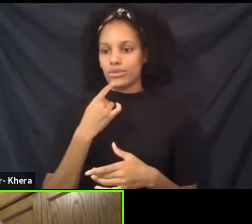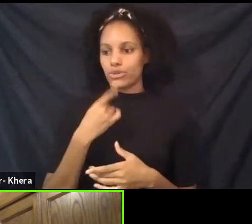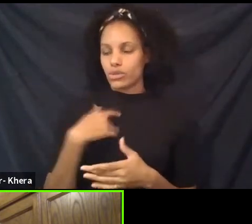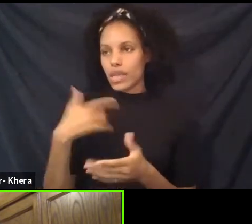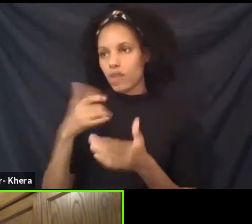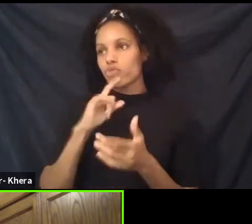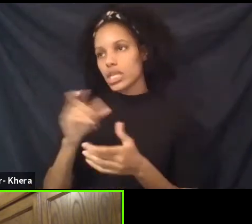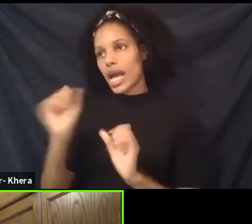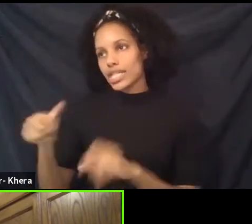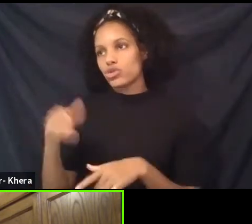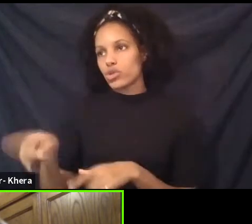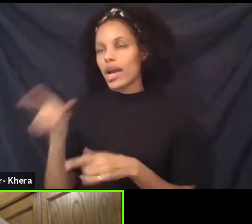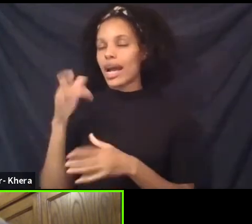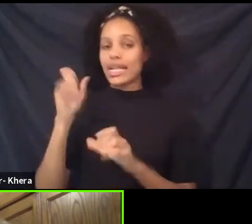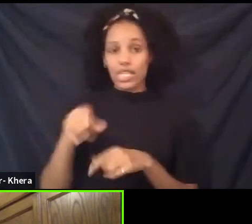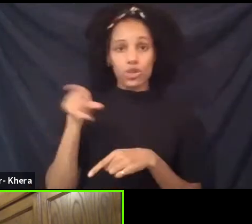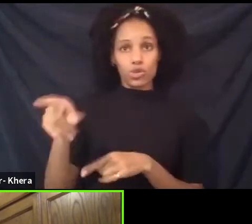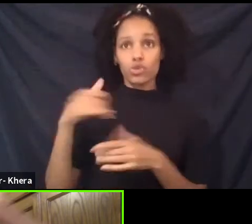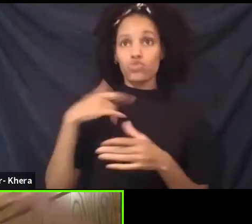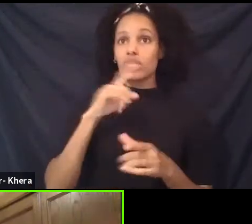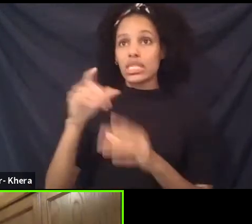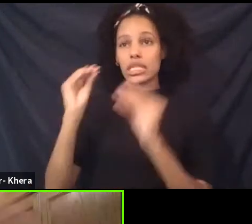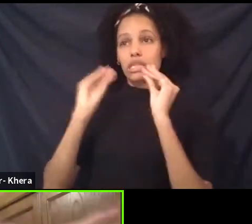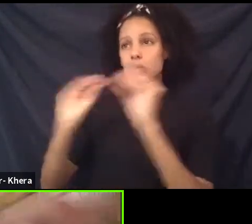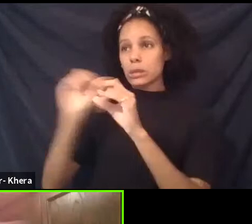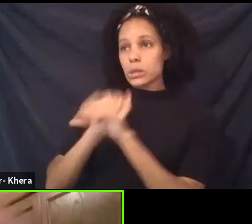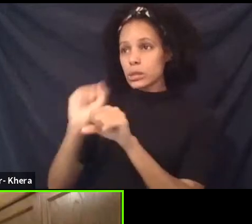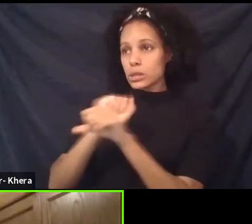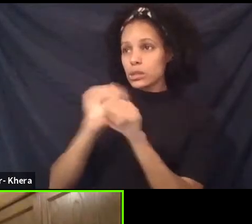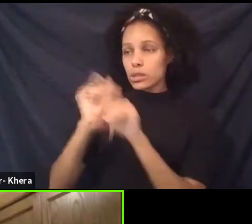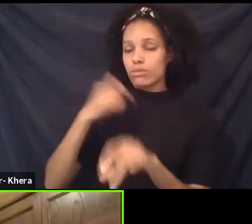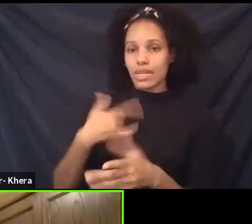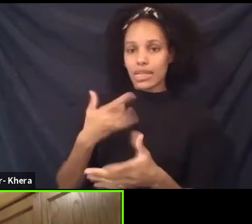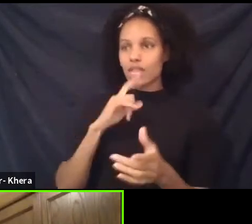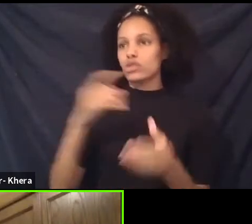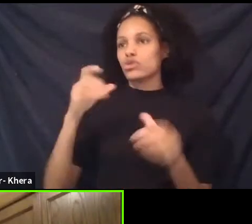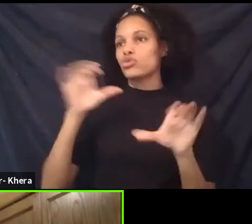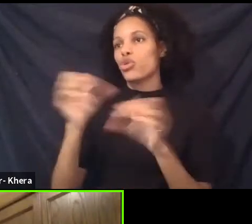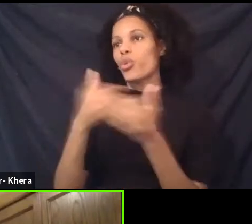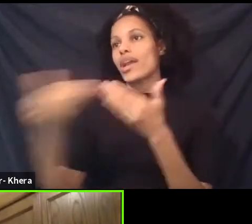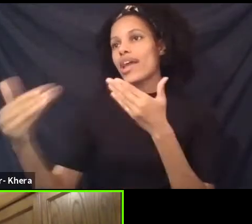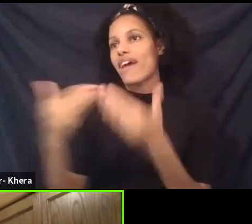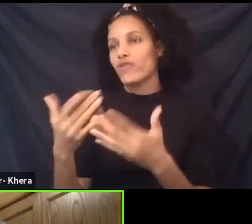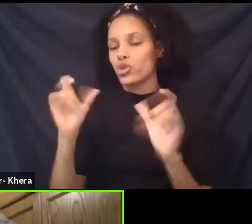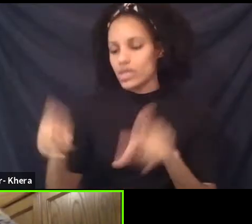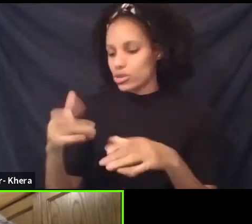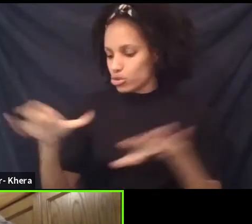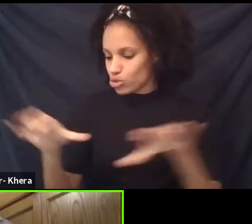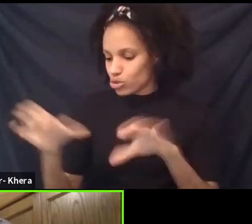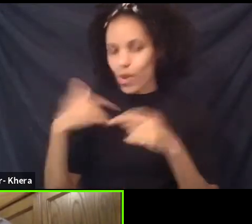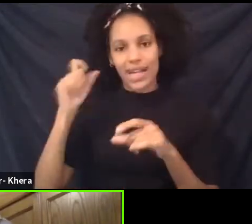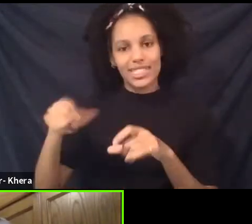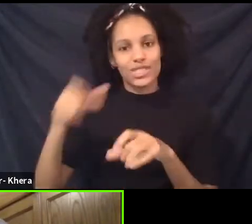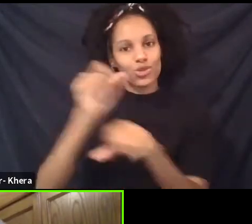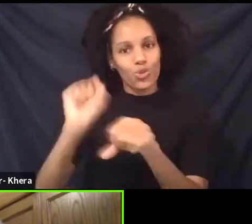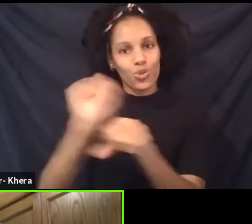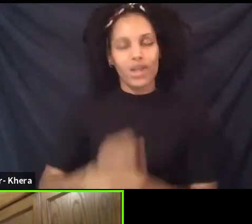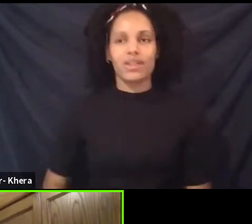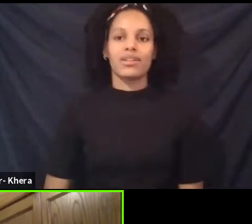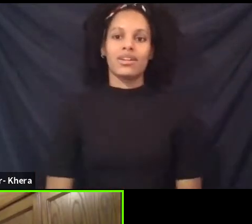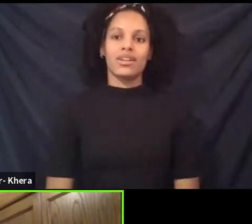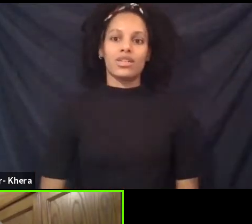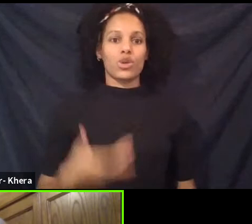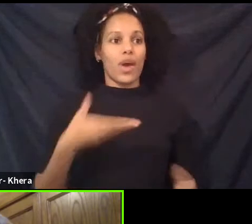need all exercises. I need all games. I don't know, just throw, just do whatever needs to be done. And after those three days I could